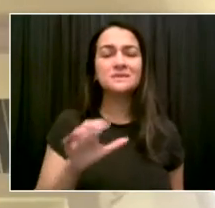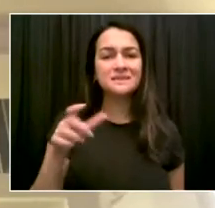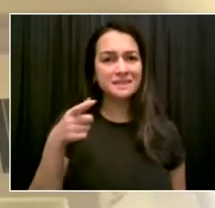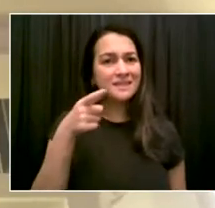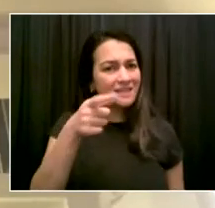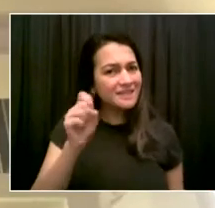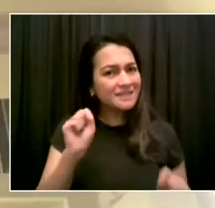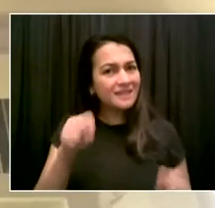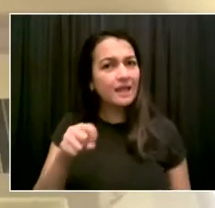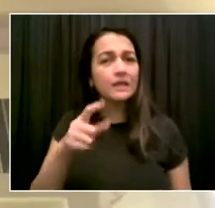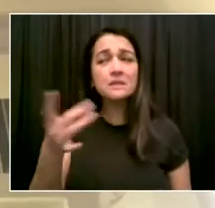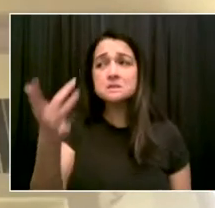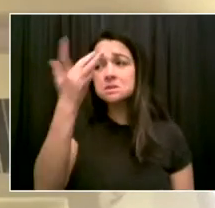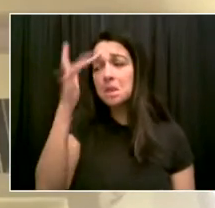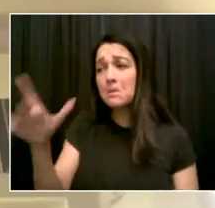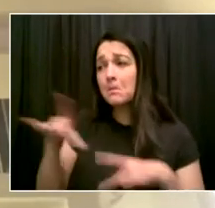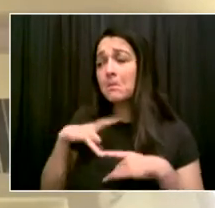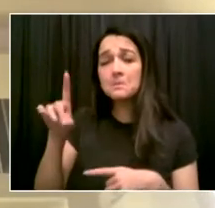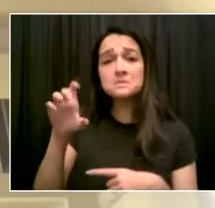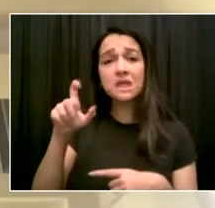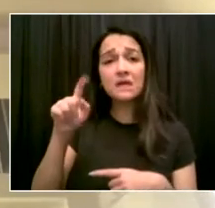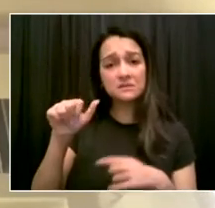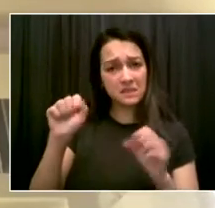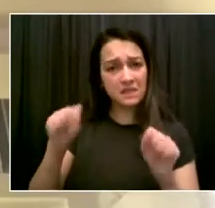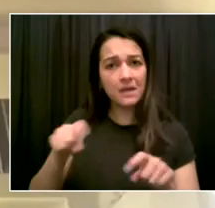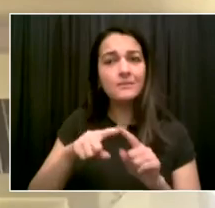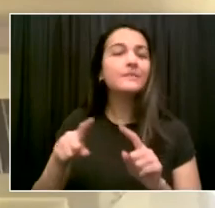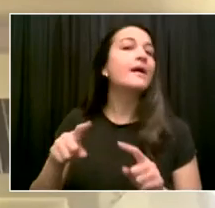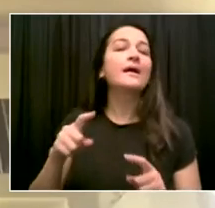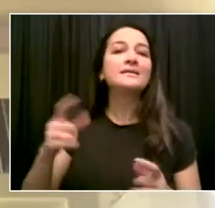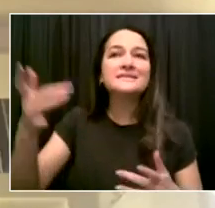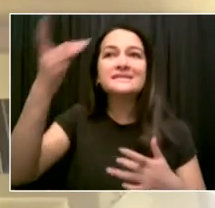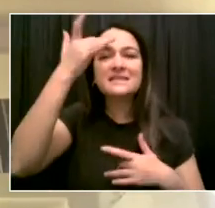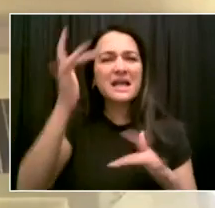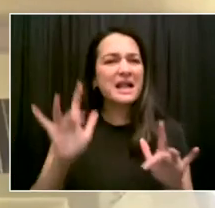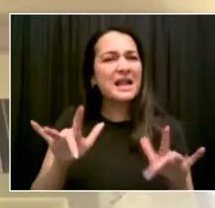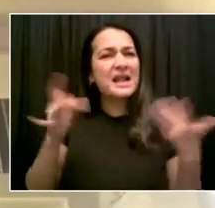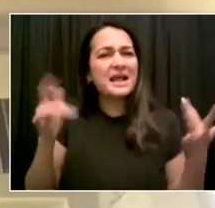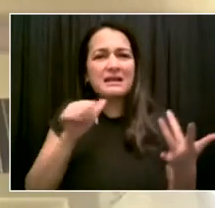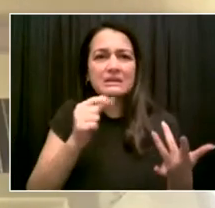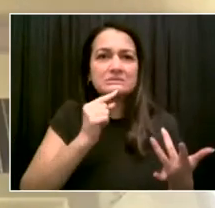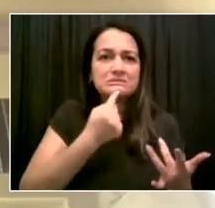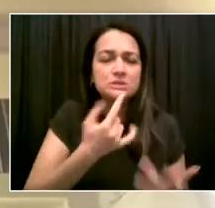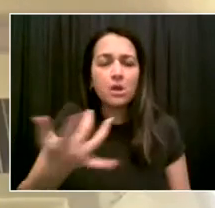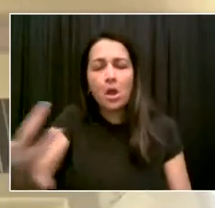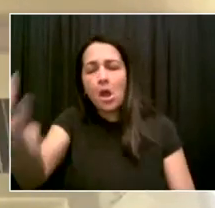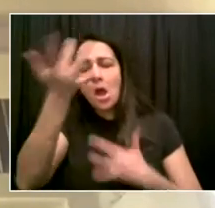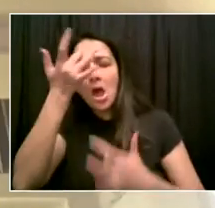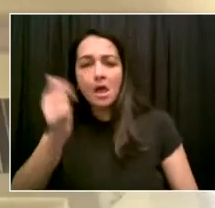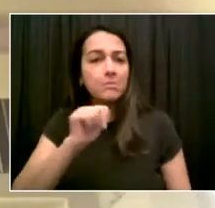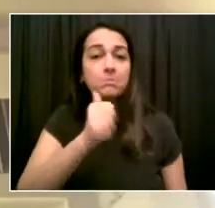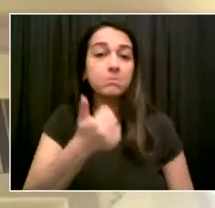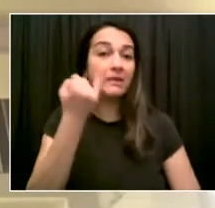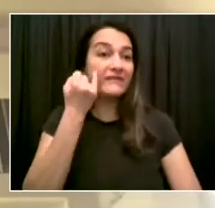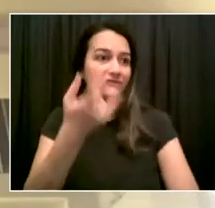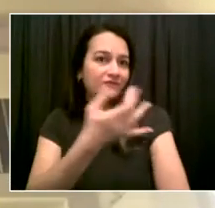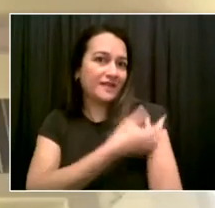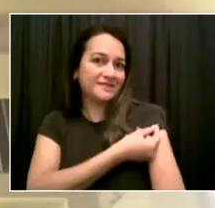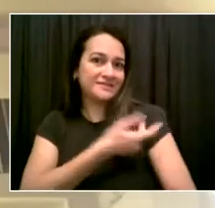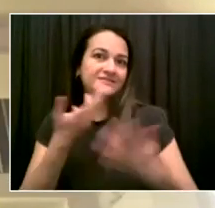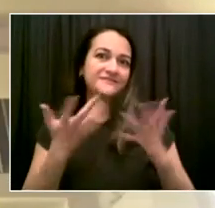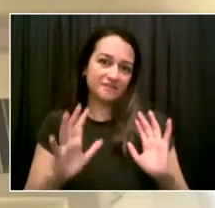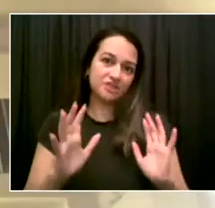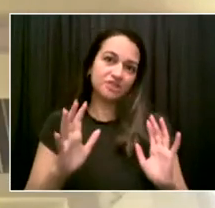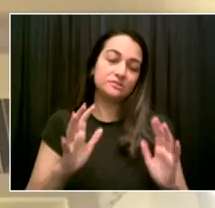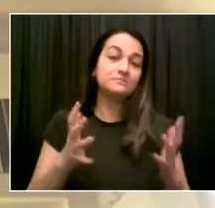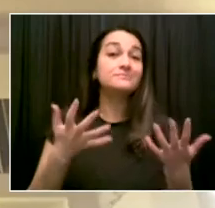bad year and a potentially a year when people get their lives back. But let me take the question that the